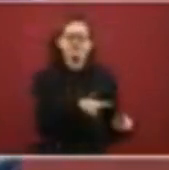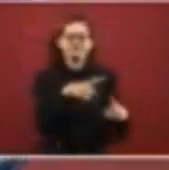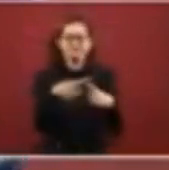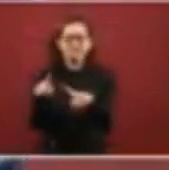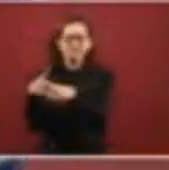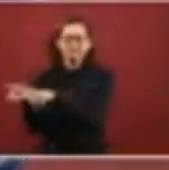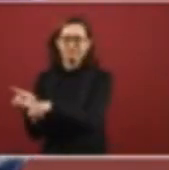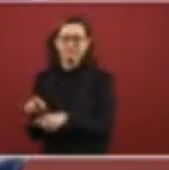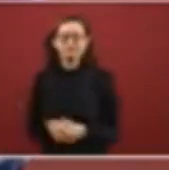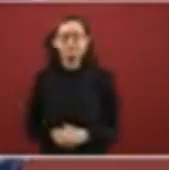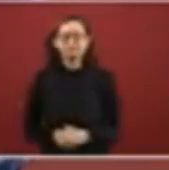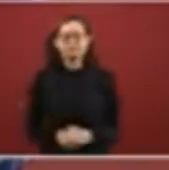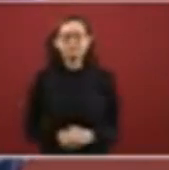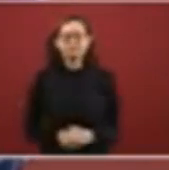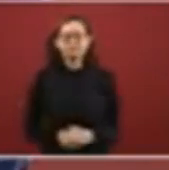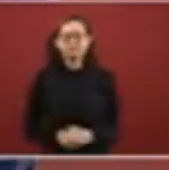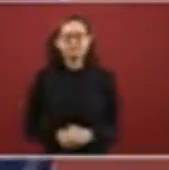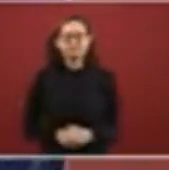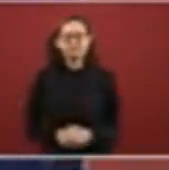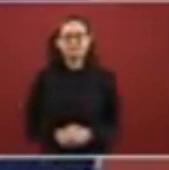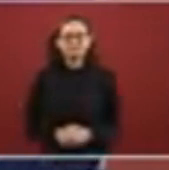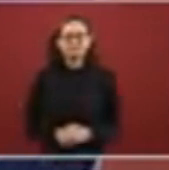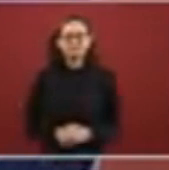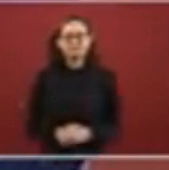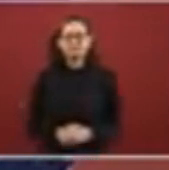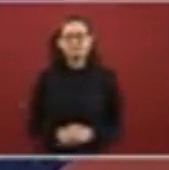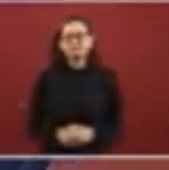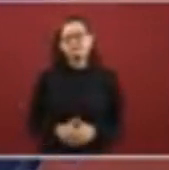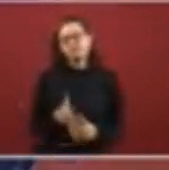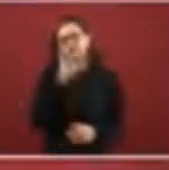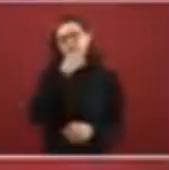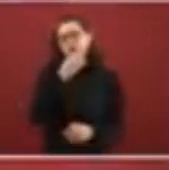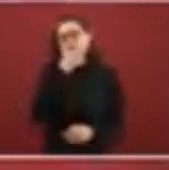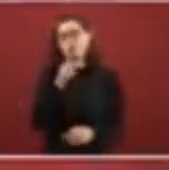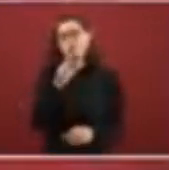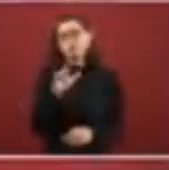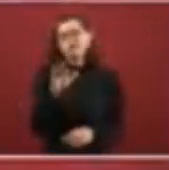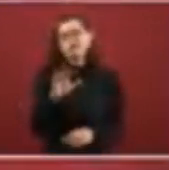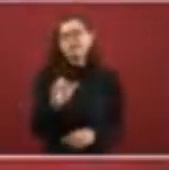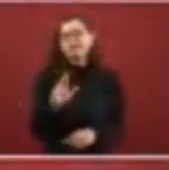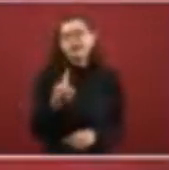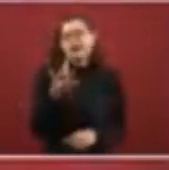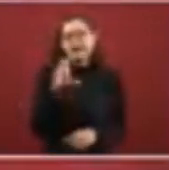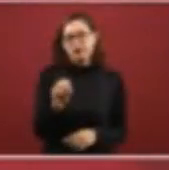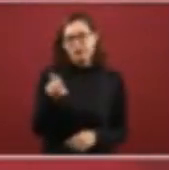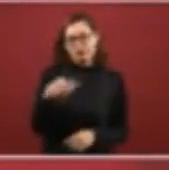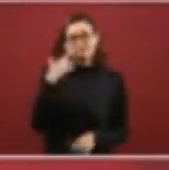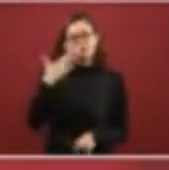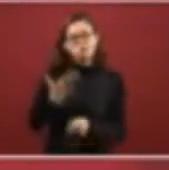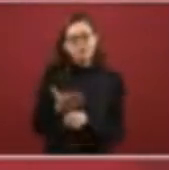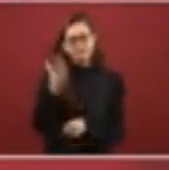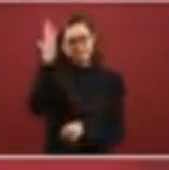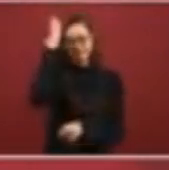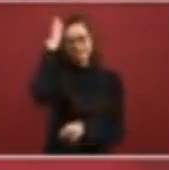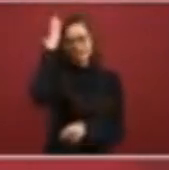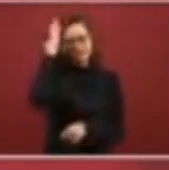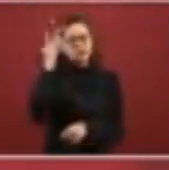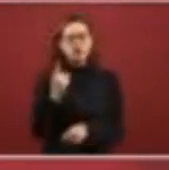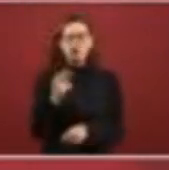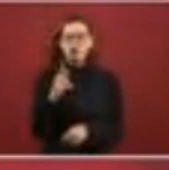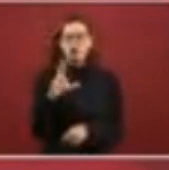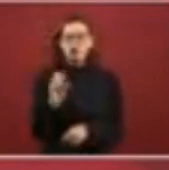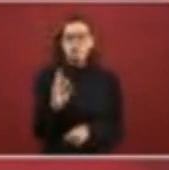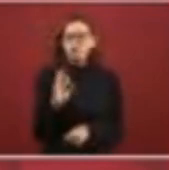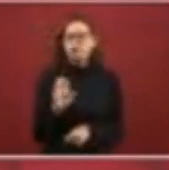and Schaefer Ricardo will inform